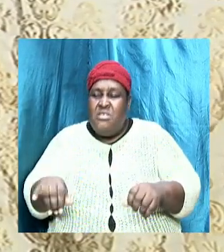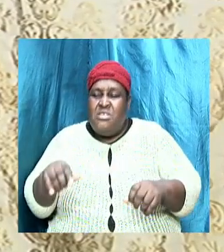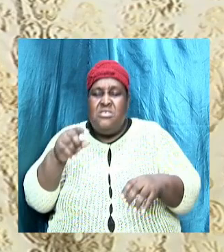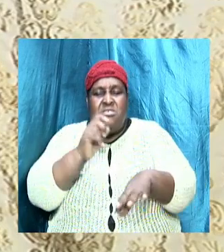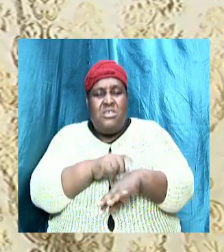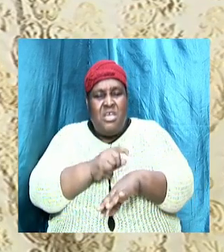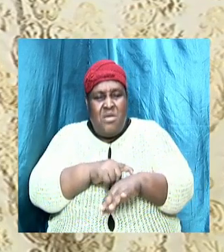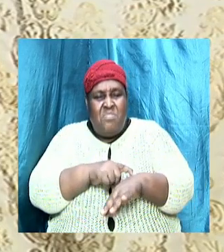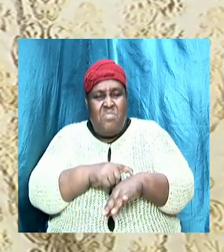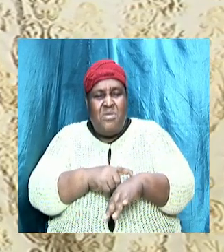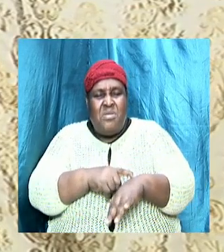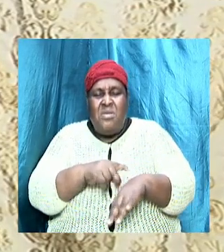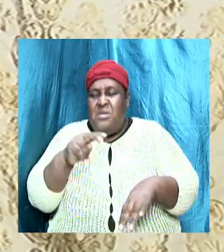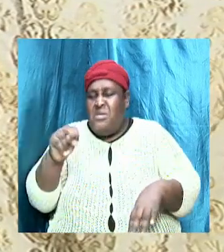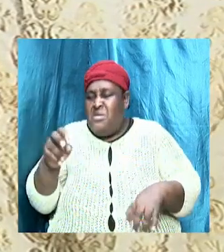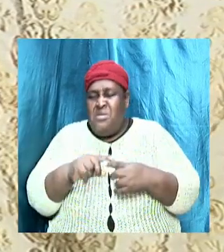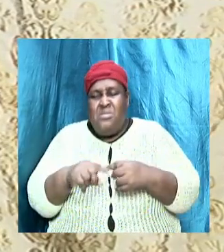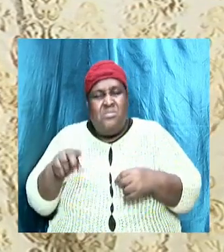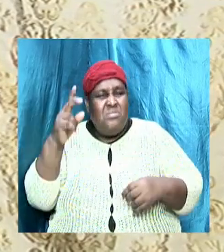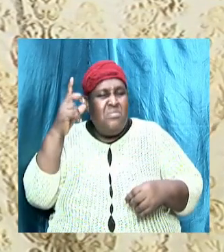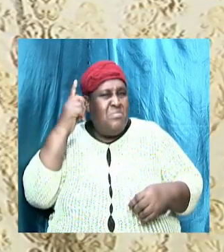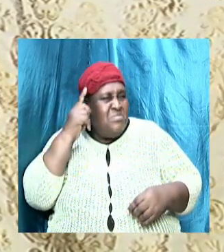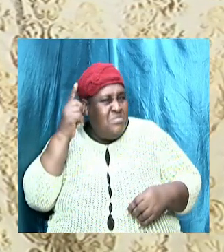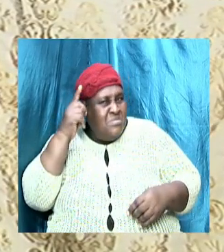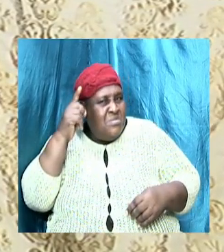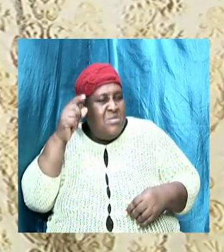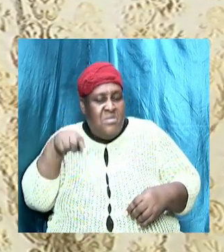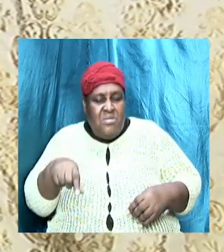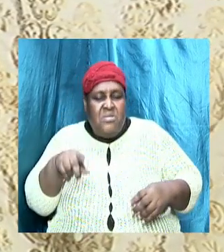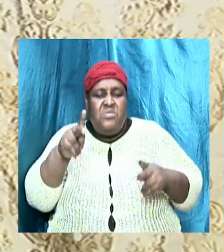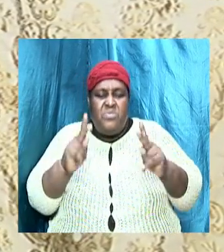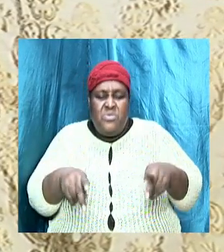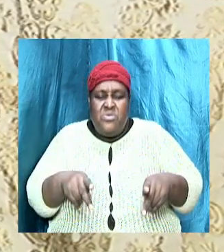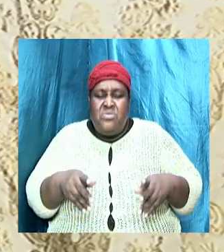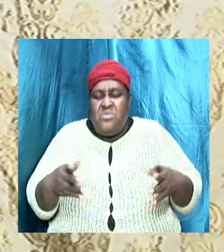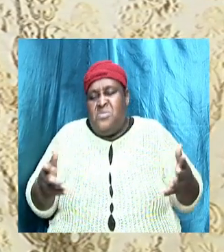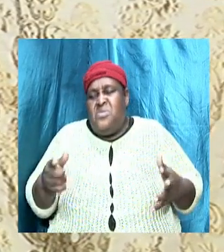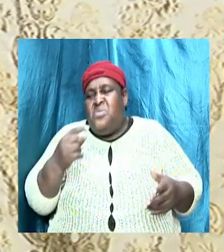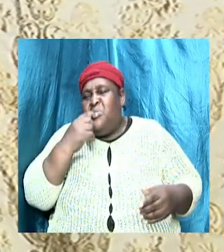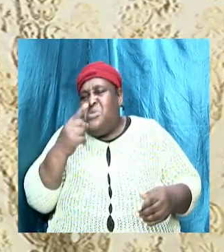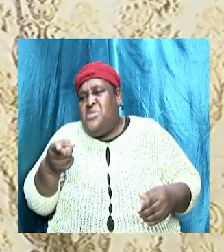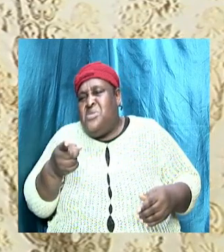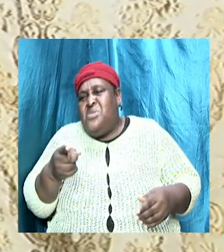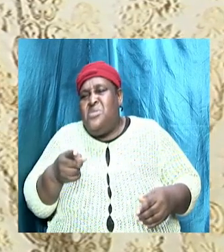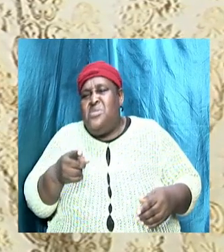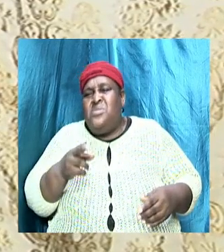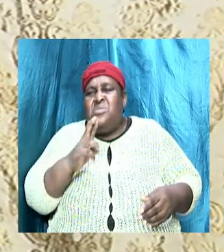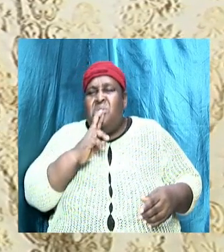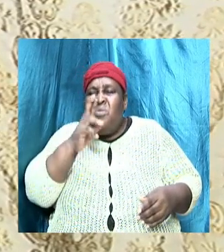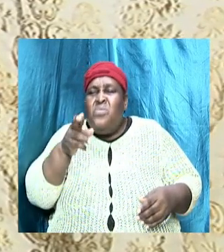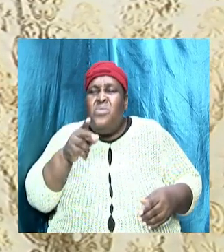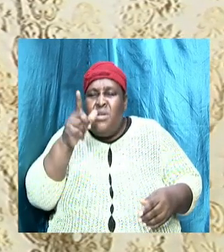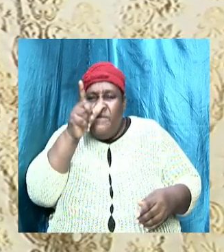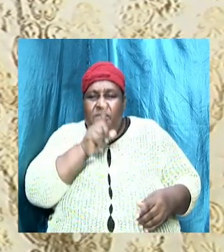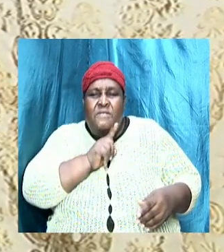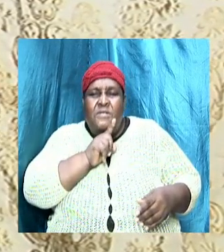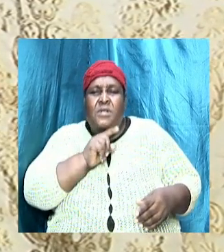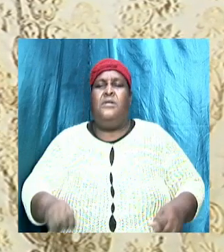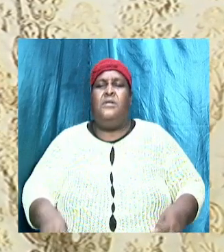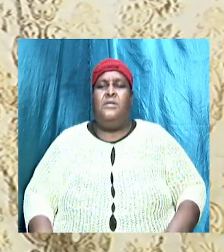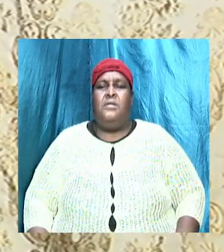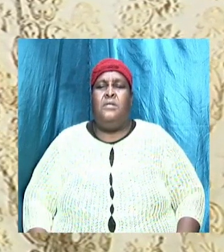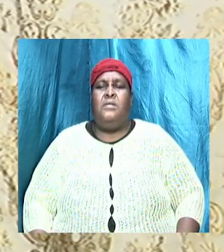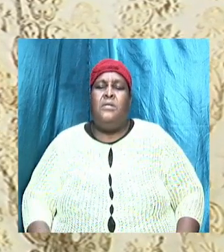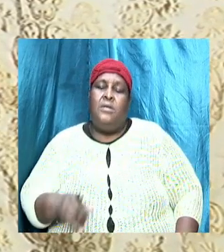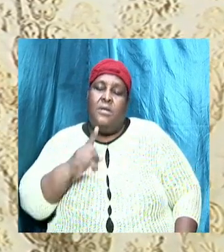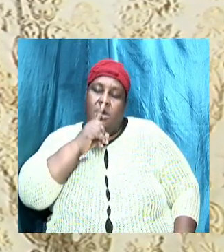Look here. I need not to listen to this person because what he's saying is really false. Then we say that